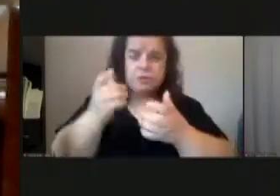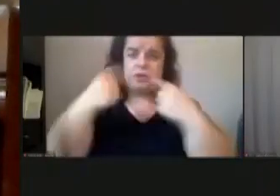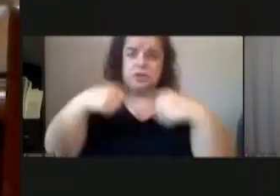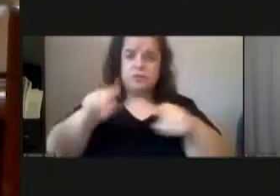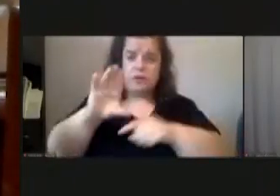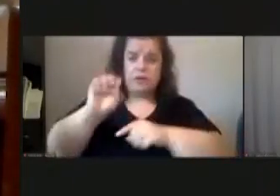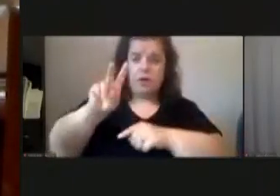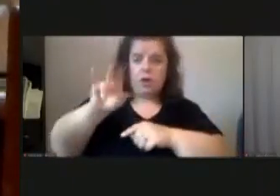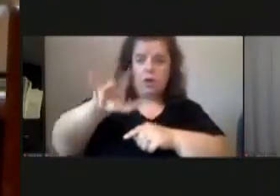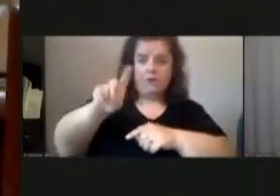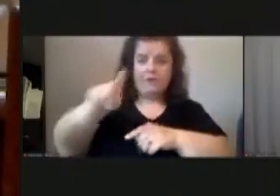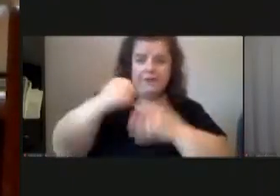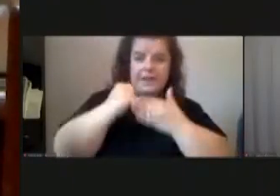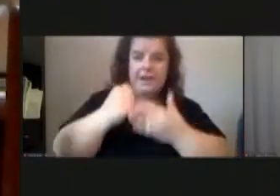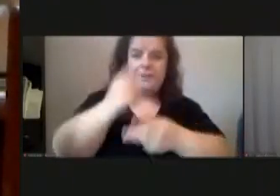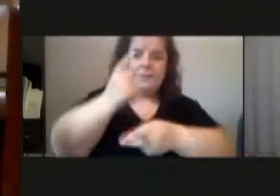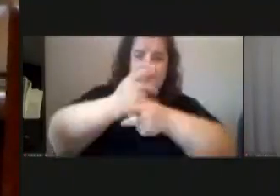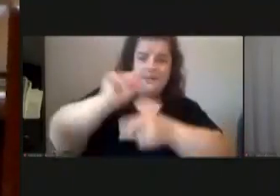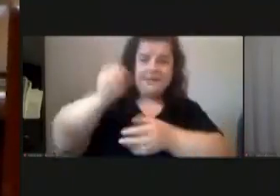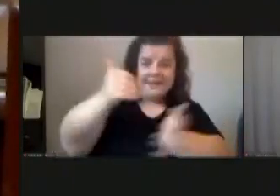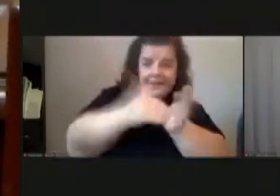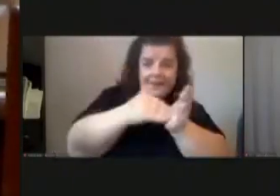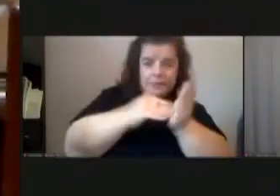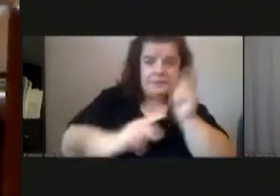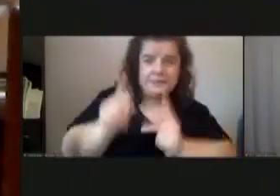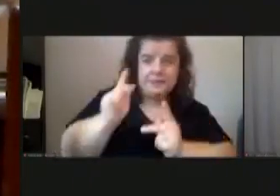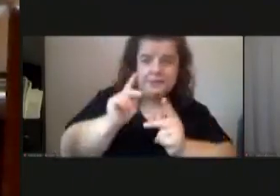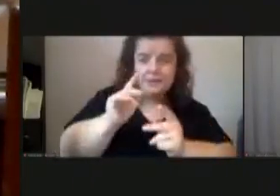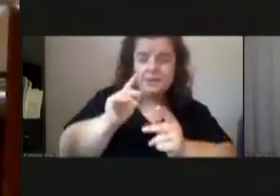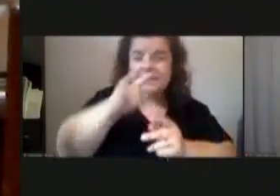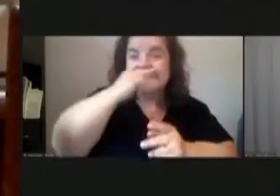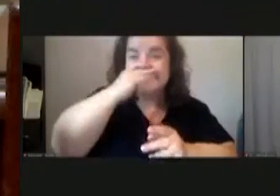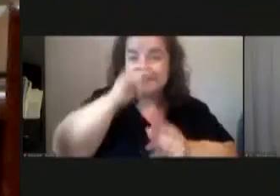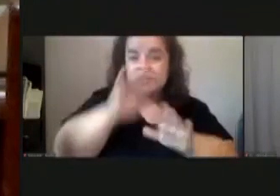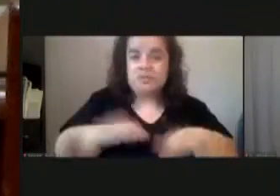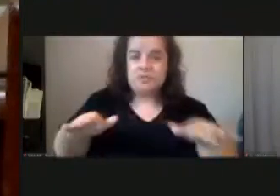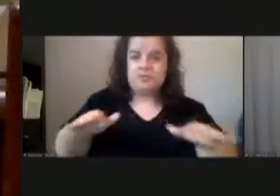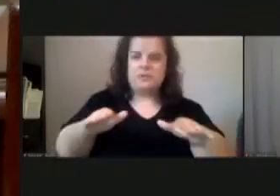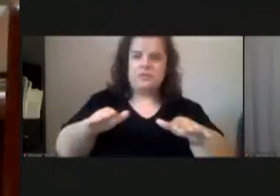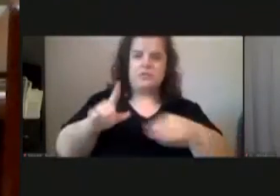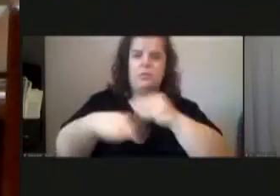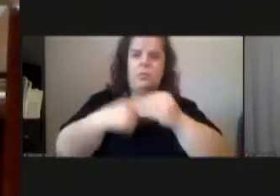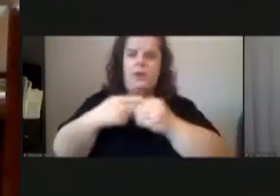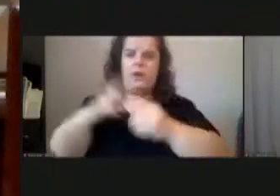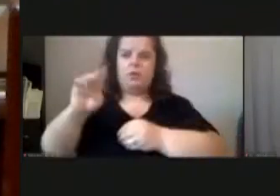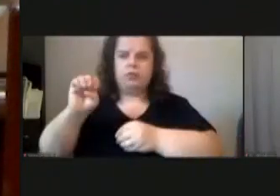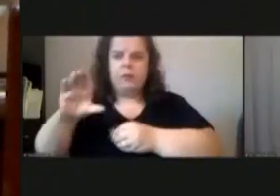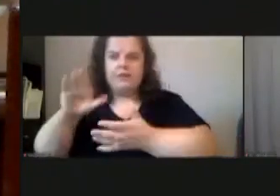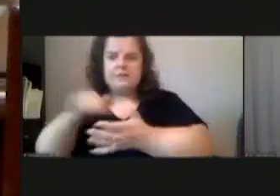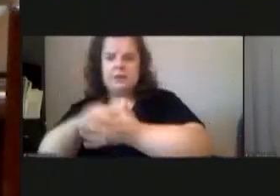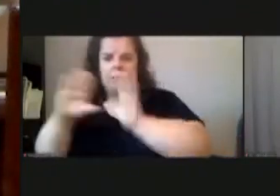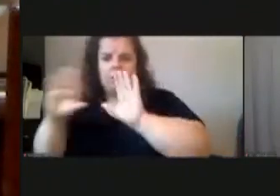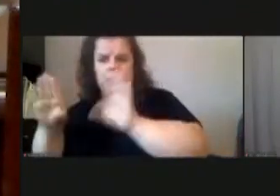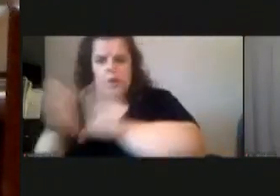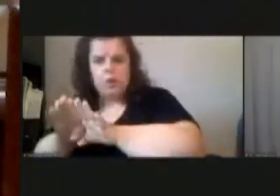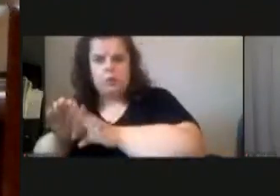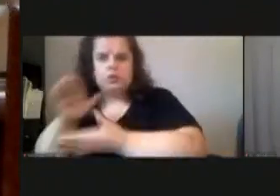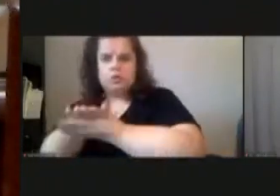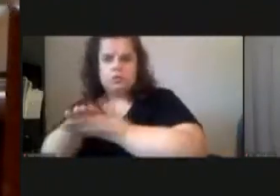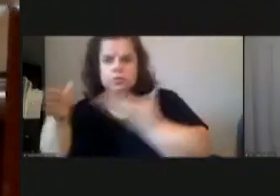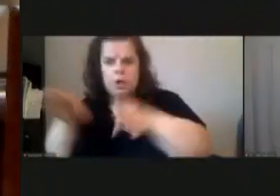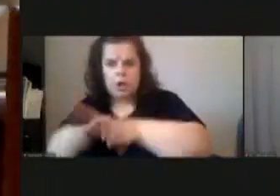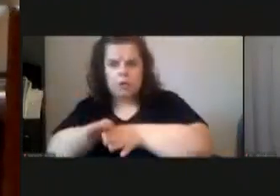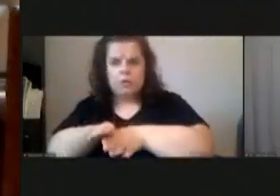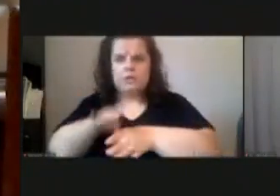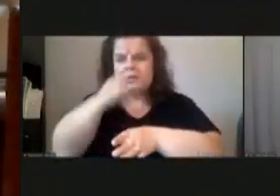helped keep 10 000 kids off the streets of city of pittsburgh when recreation centers were closed when schools were closed when kids didn't